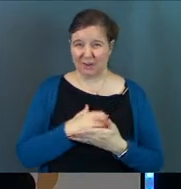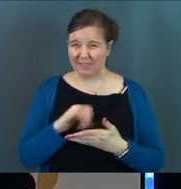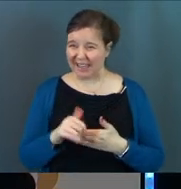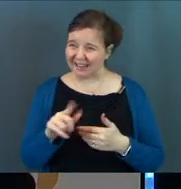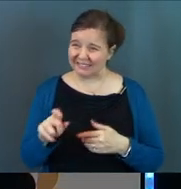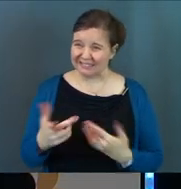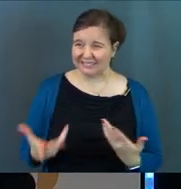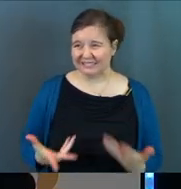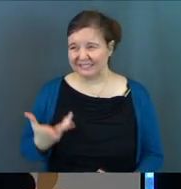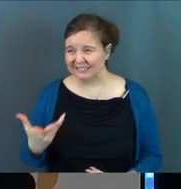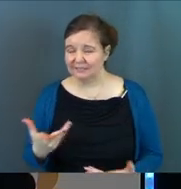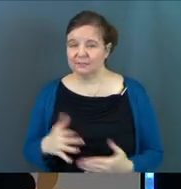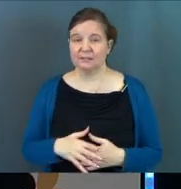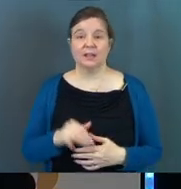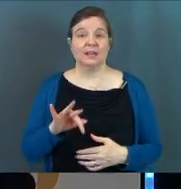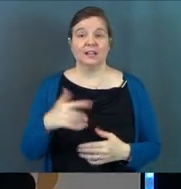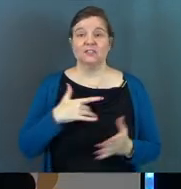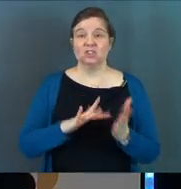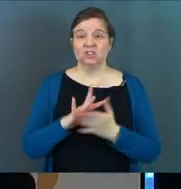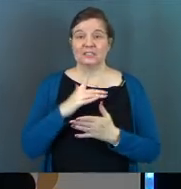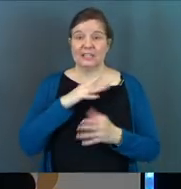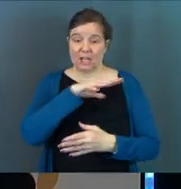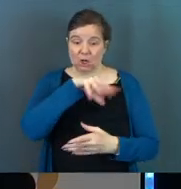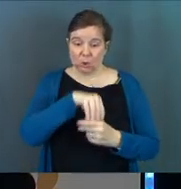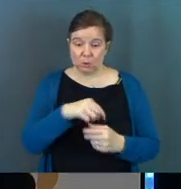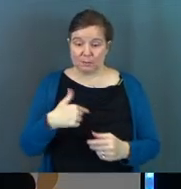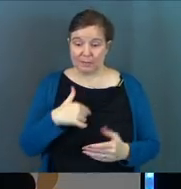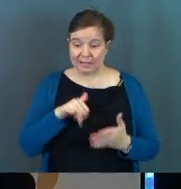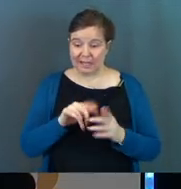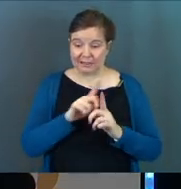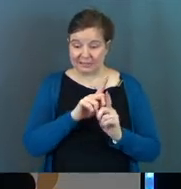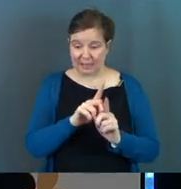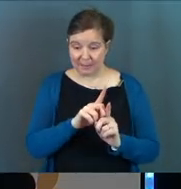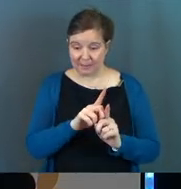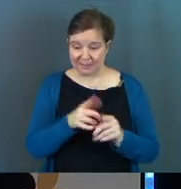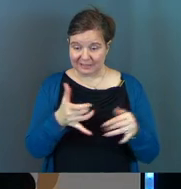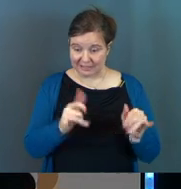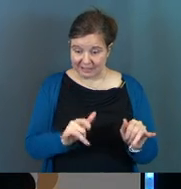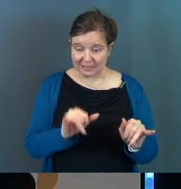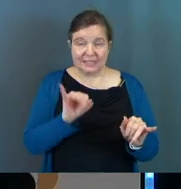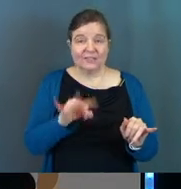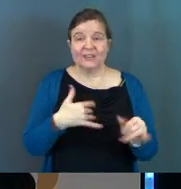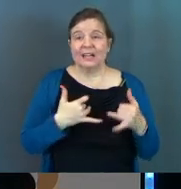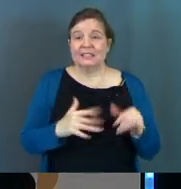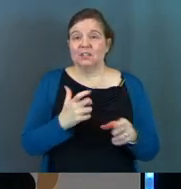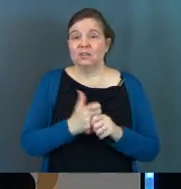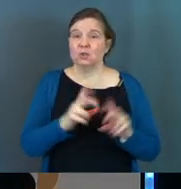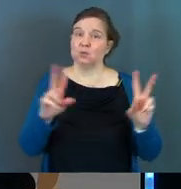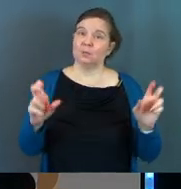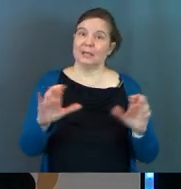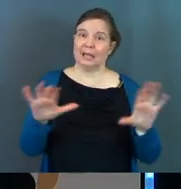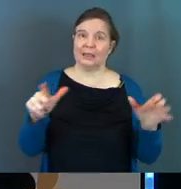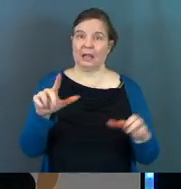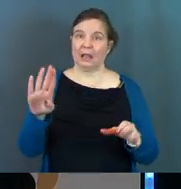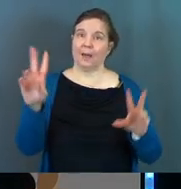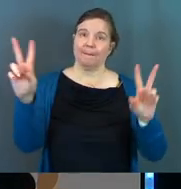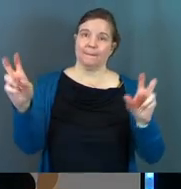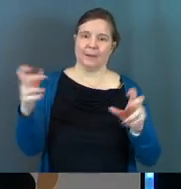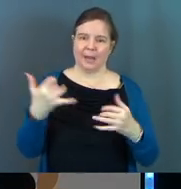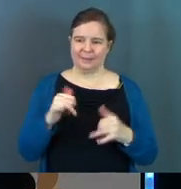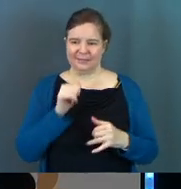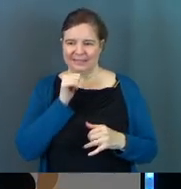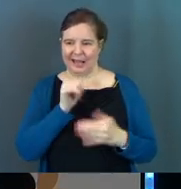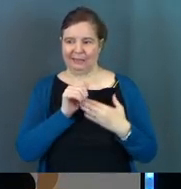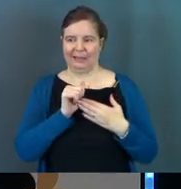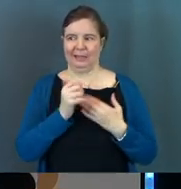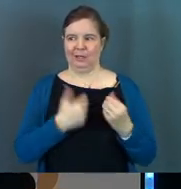that? And even if Jesus includes me in the disciples still, even if I still get to be in the club, I'm